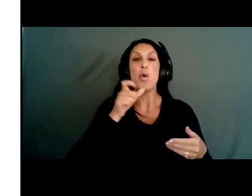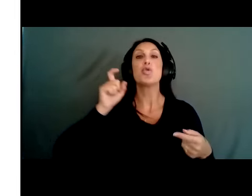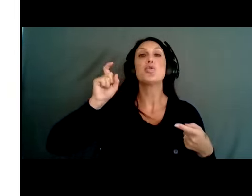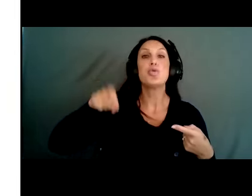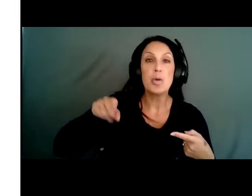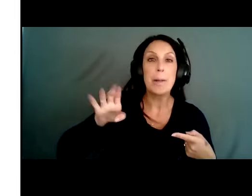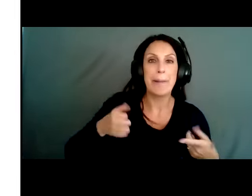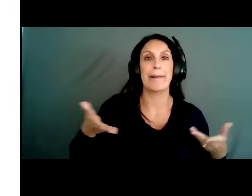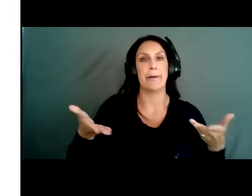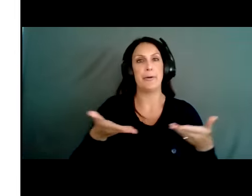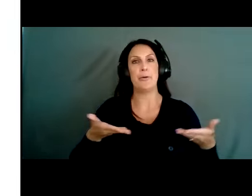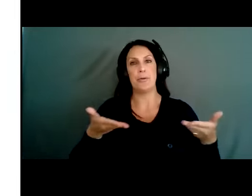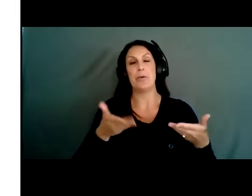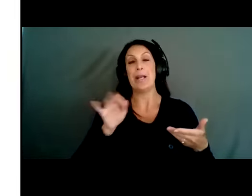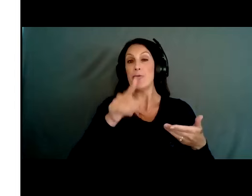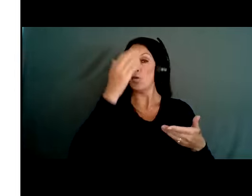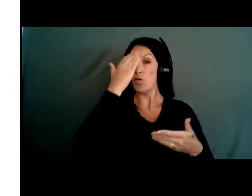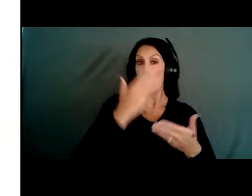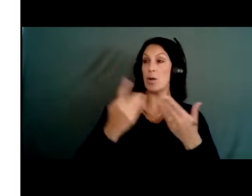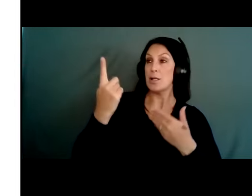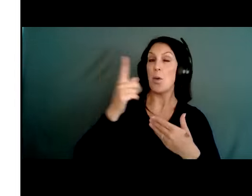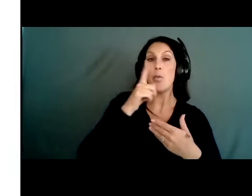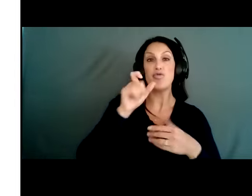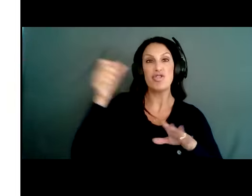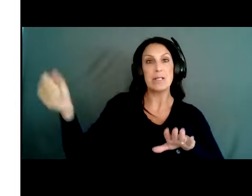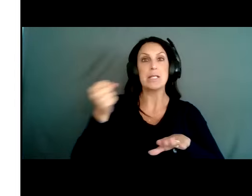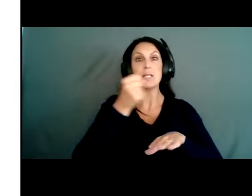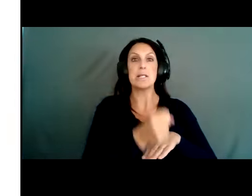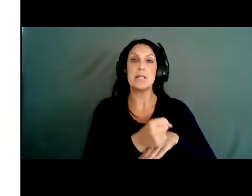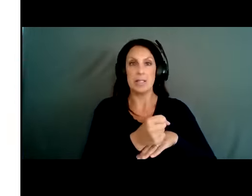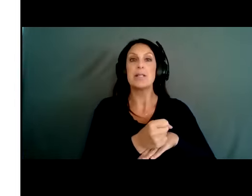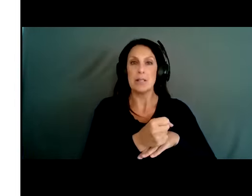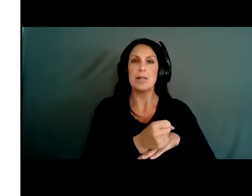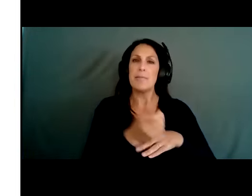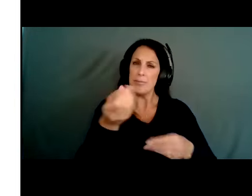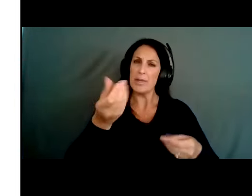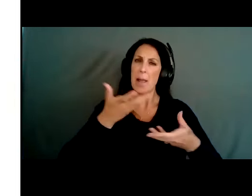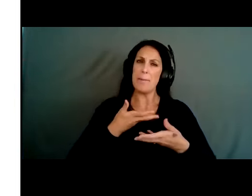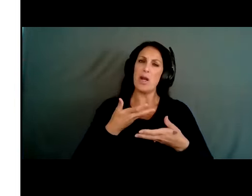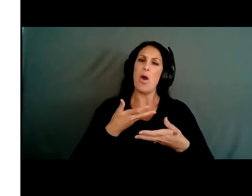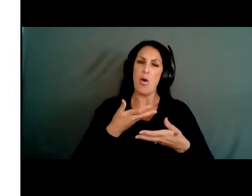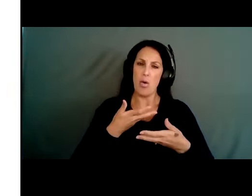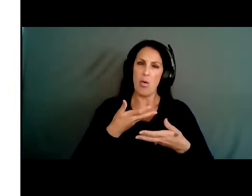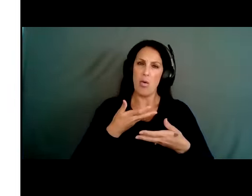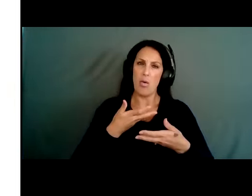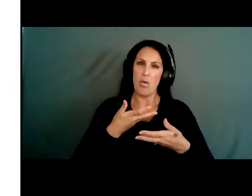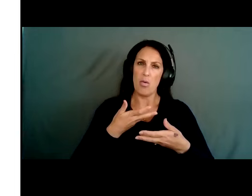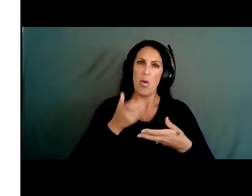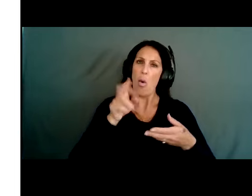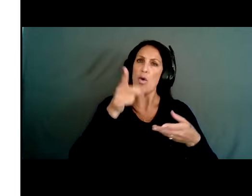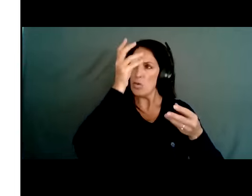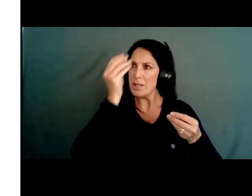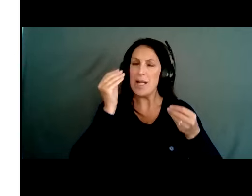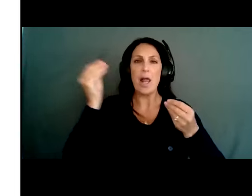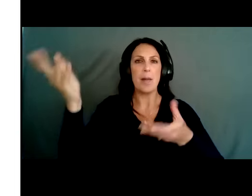And then ask that if you know of someone that should be here that isn't, that you let me know about them or you tell them about what's going on, and